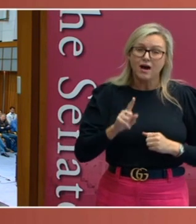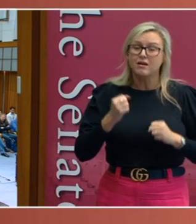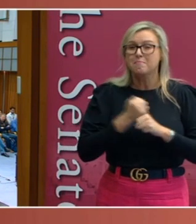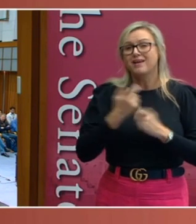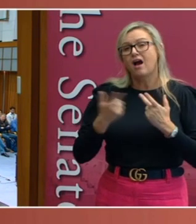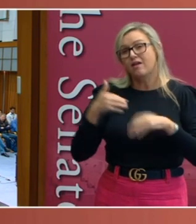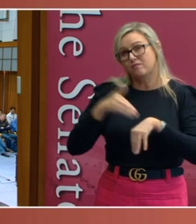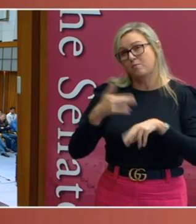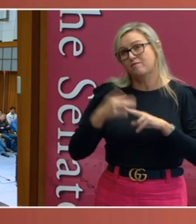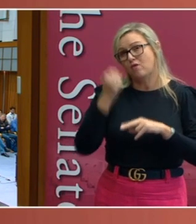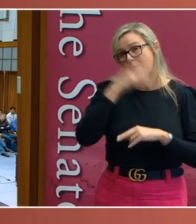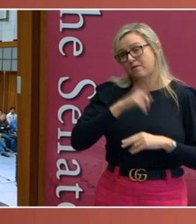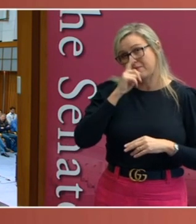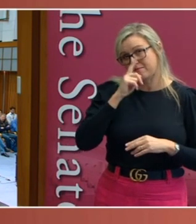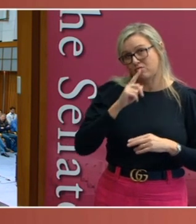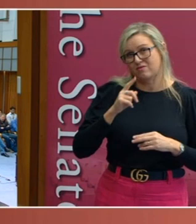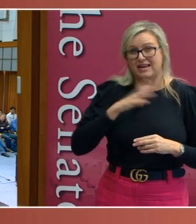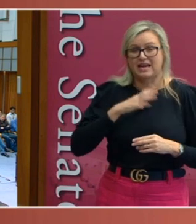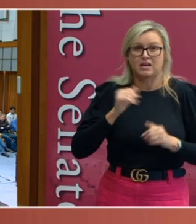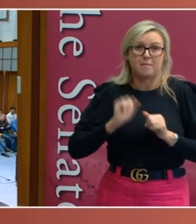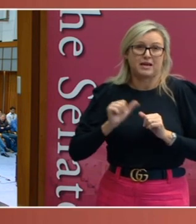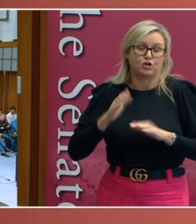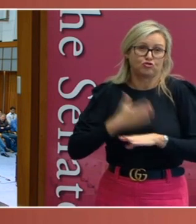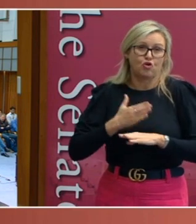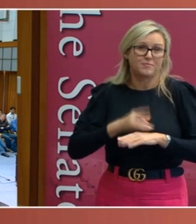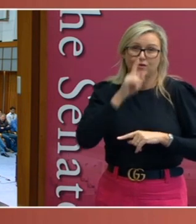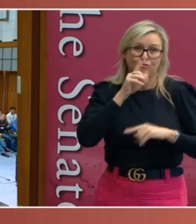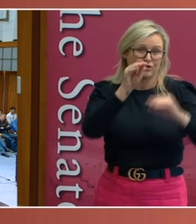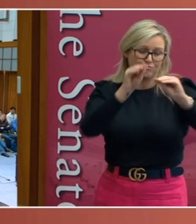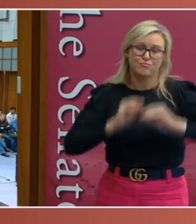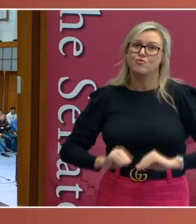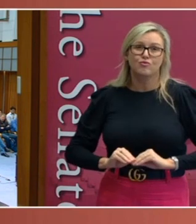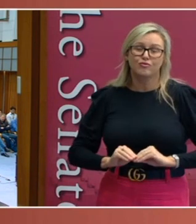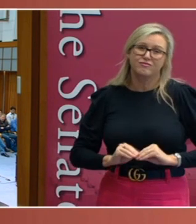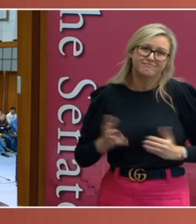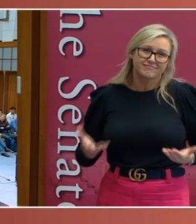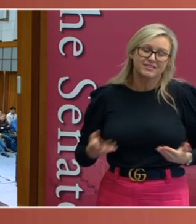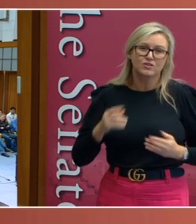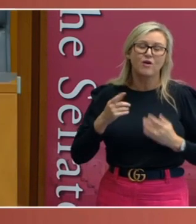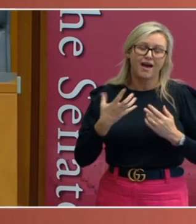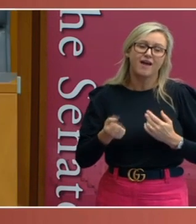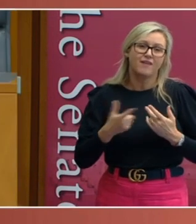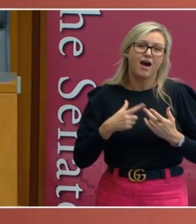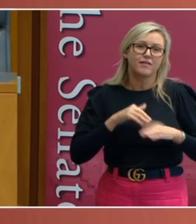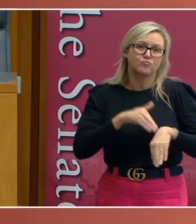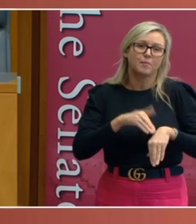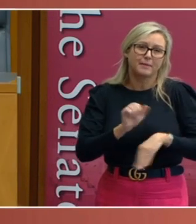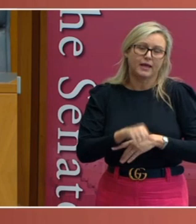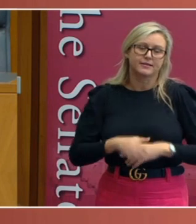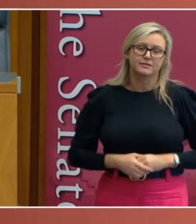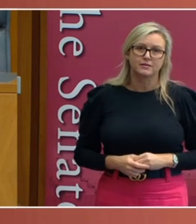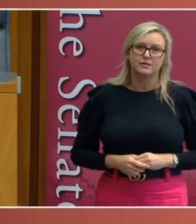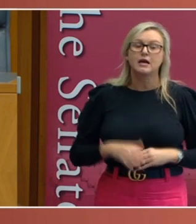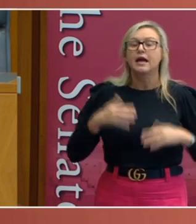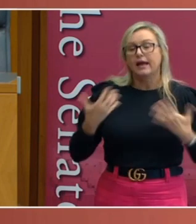move to jobs south of the line that would give them better terms and conditions of employment. Now, Dooley